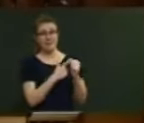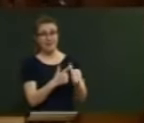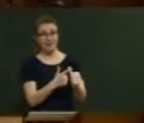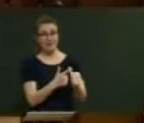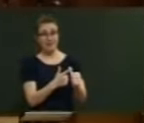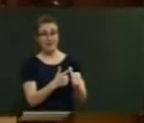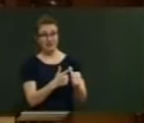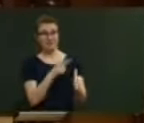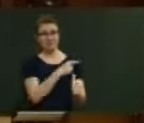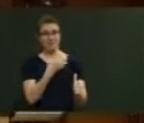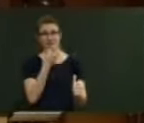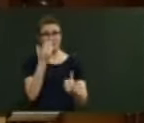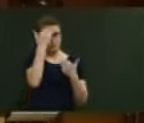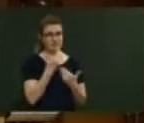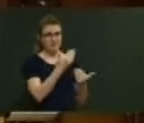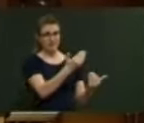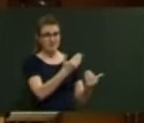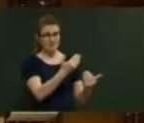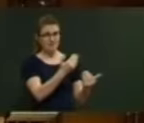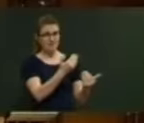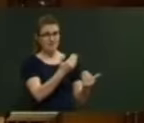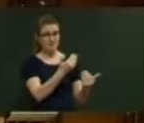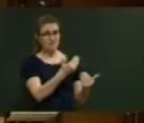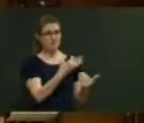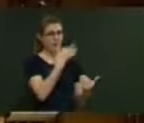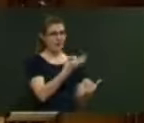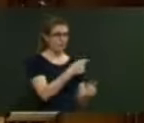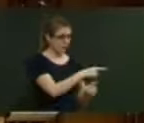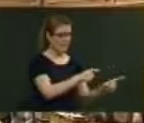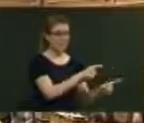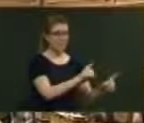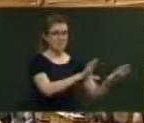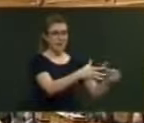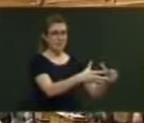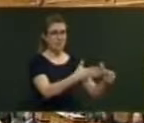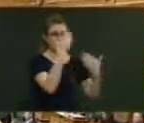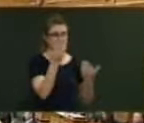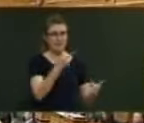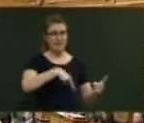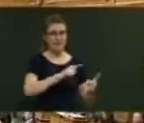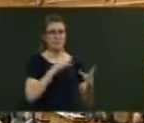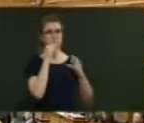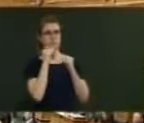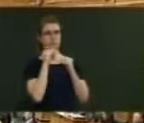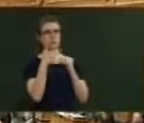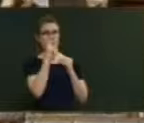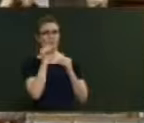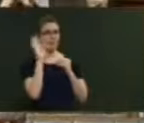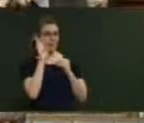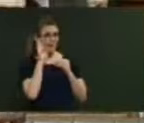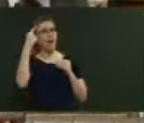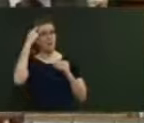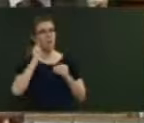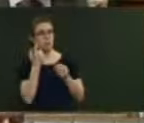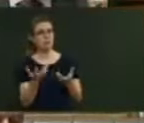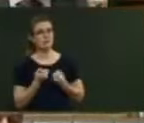could ask for a of courtesy from his own benchmates to us so we could hear the answer, I think you'll get the answer. Hon. Stephen Joyce. So, Speaker,